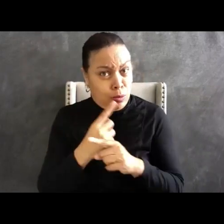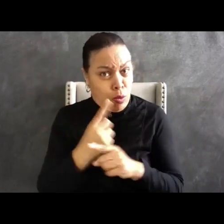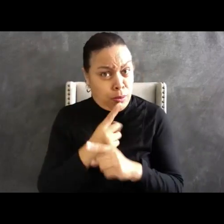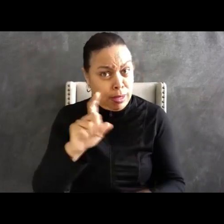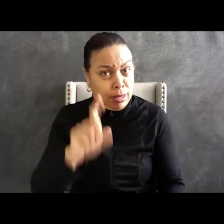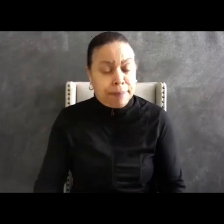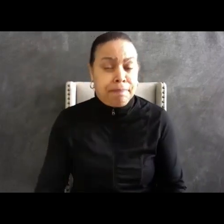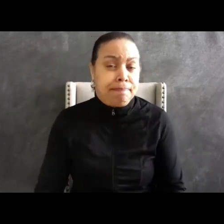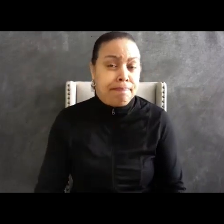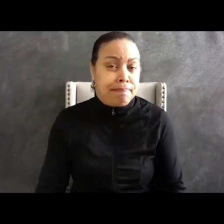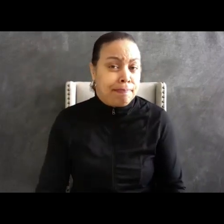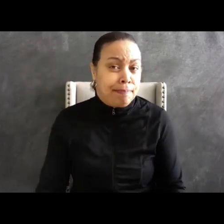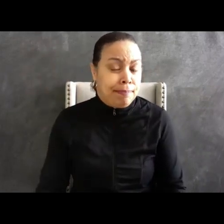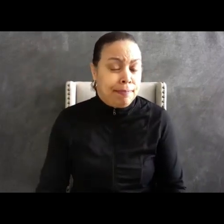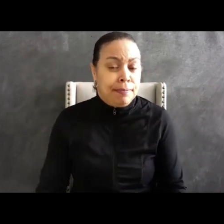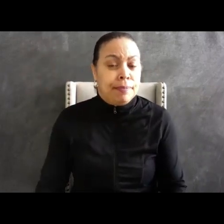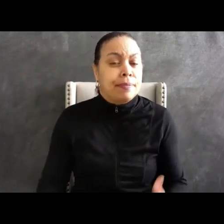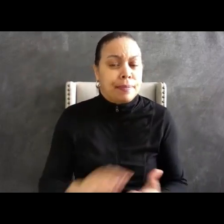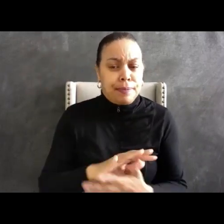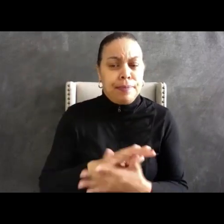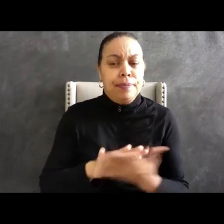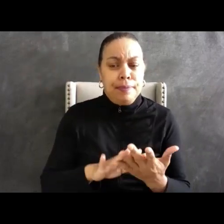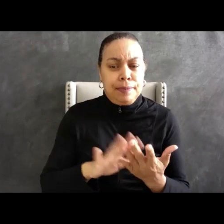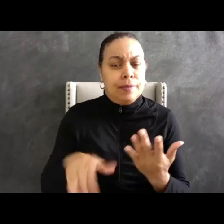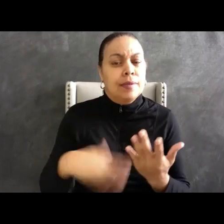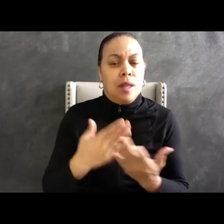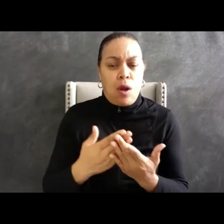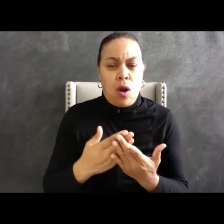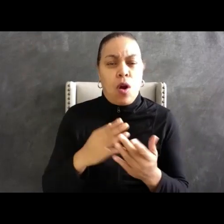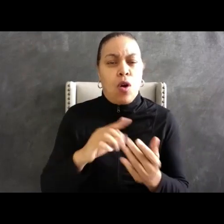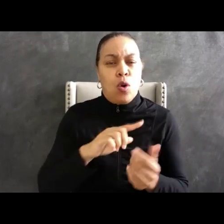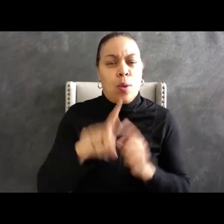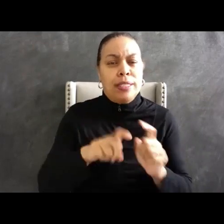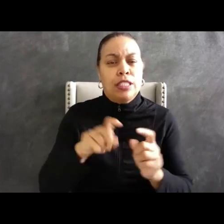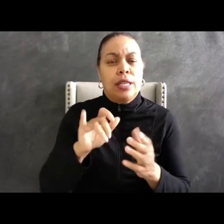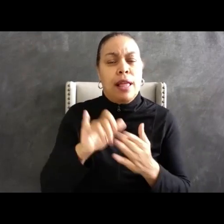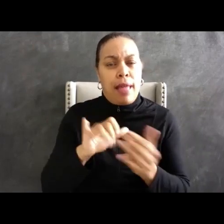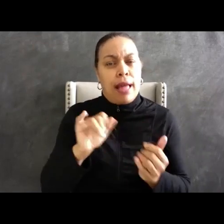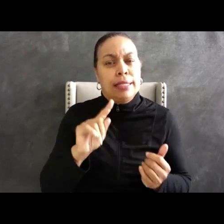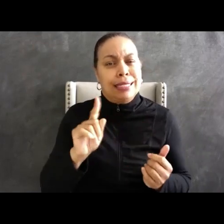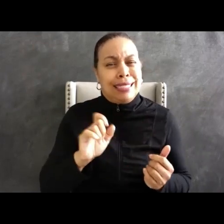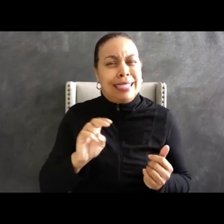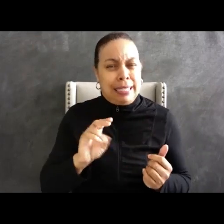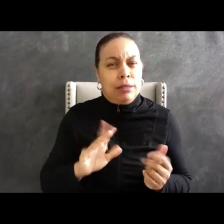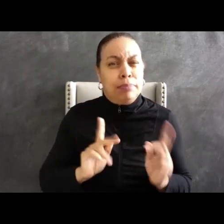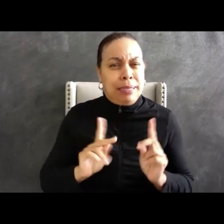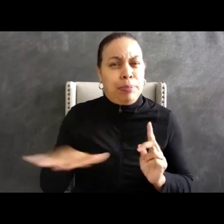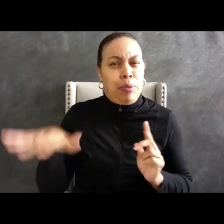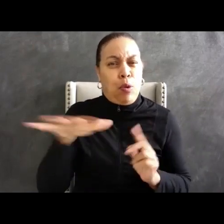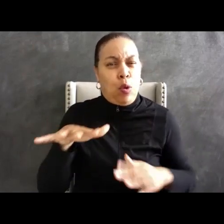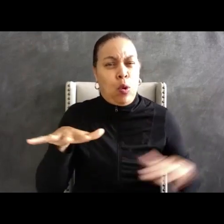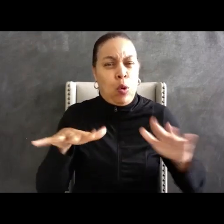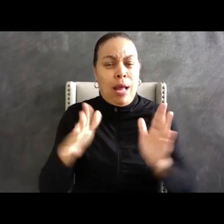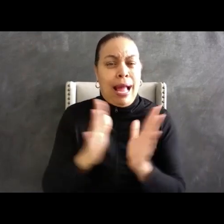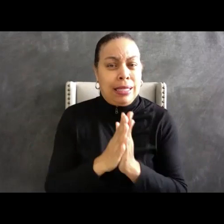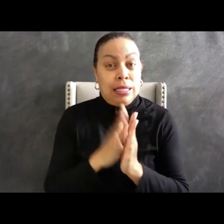important questions that citizens are asking and leaders in law enforcement should and